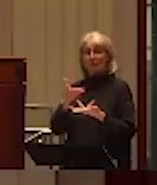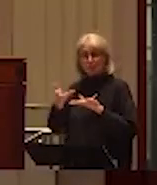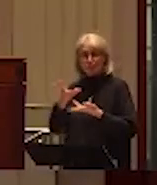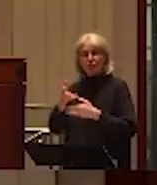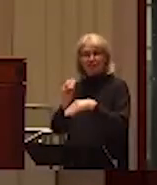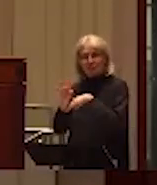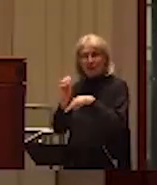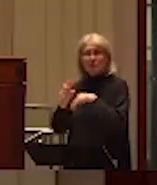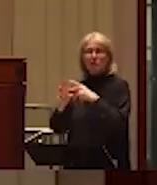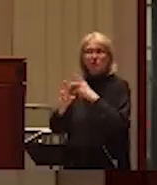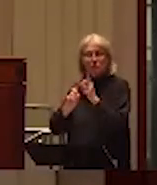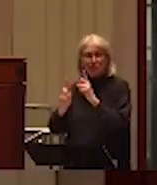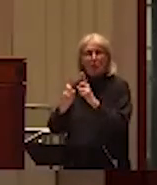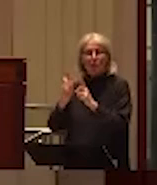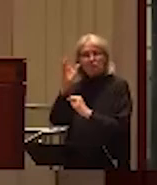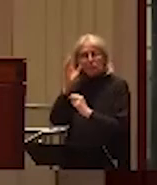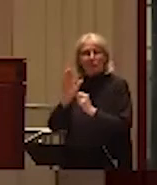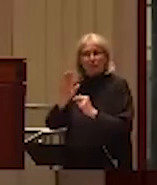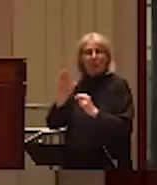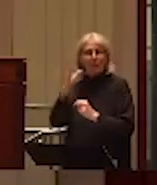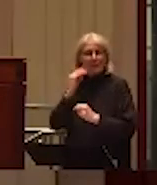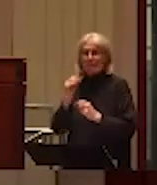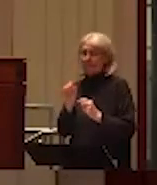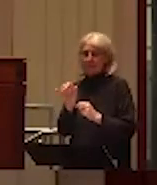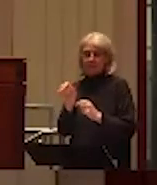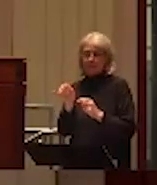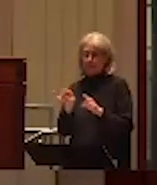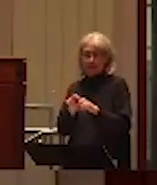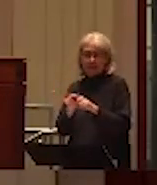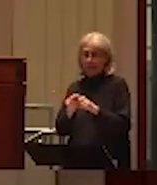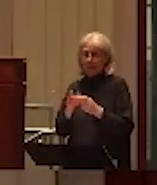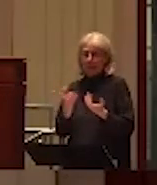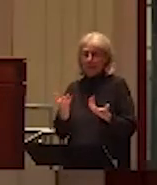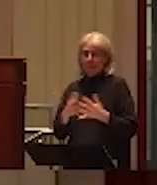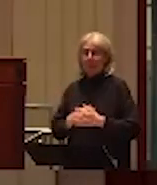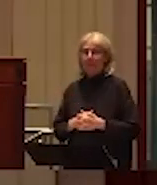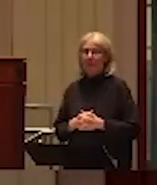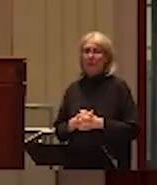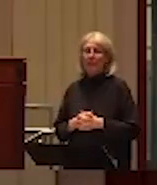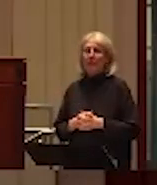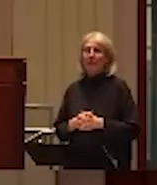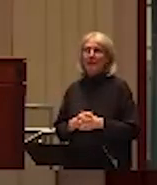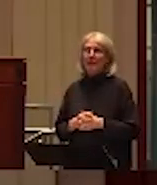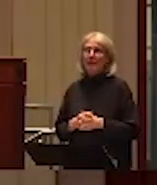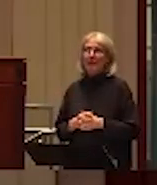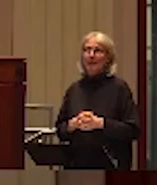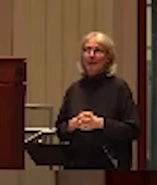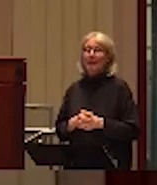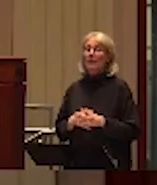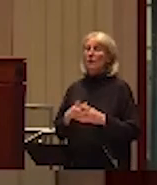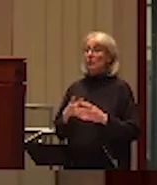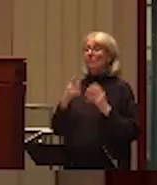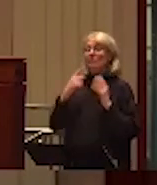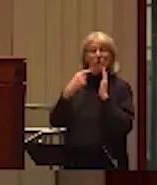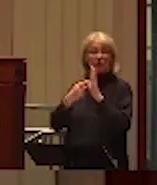conversations with have the same experience, is that when they reach out to somebody.